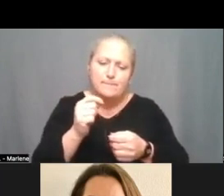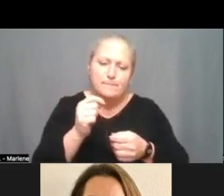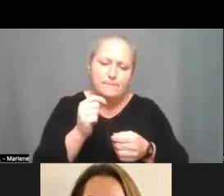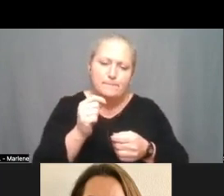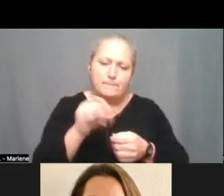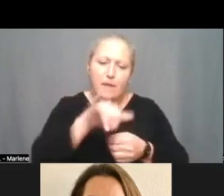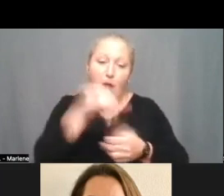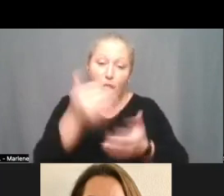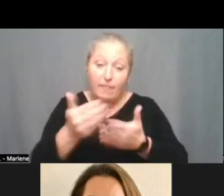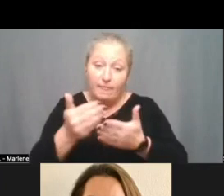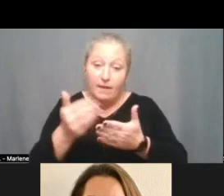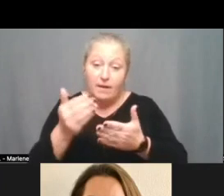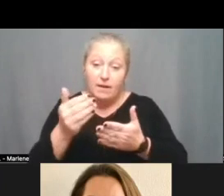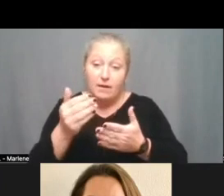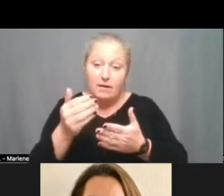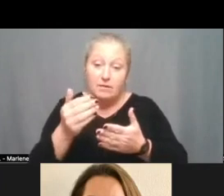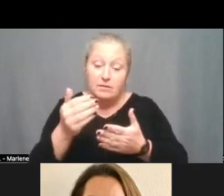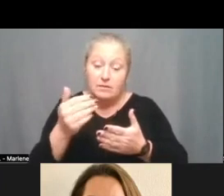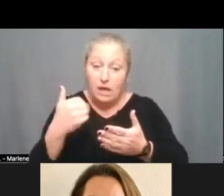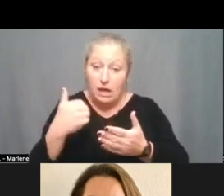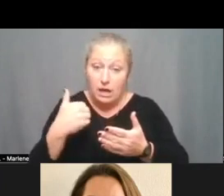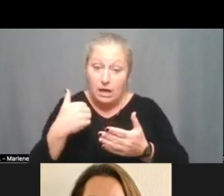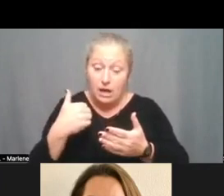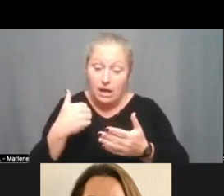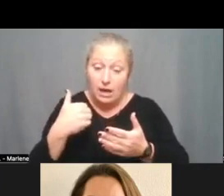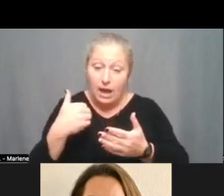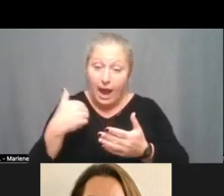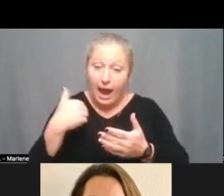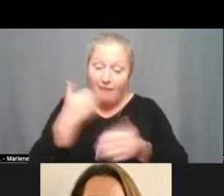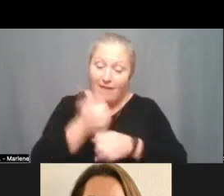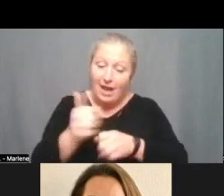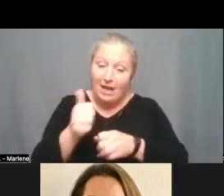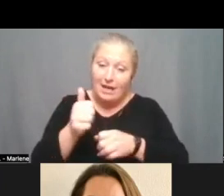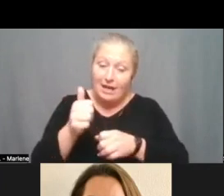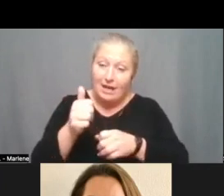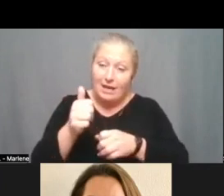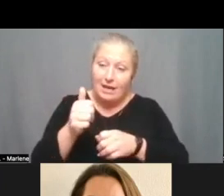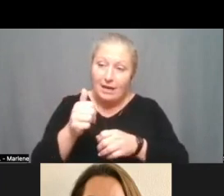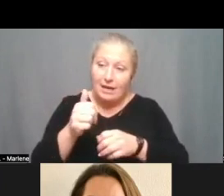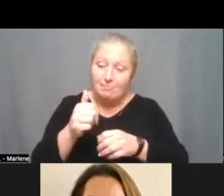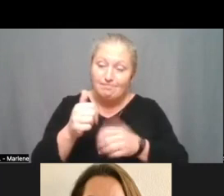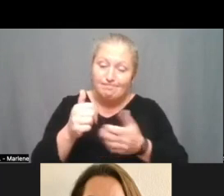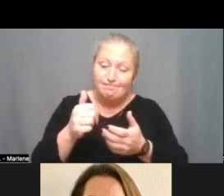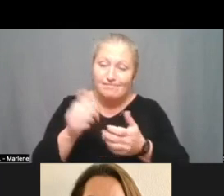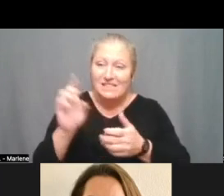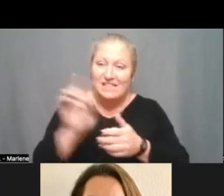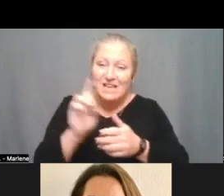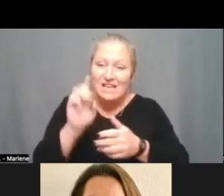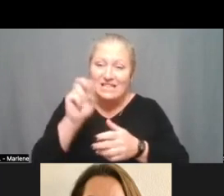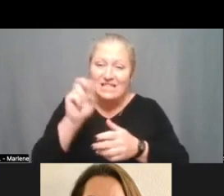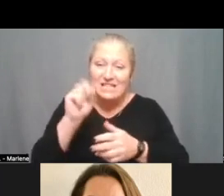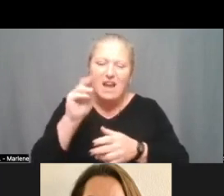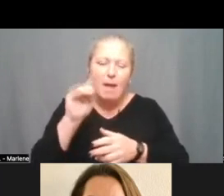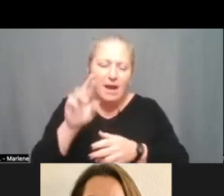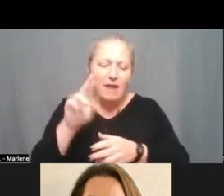thing is is there any denominator for the um for the the winter period